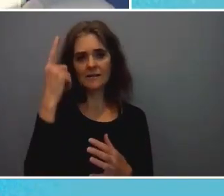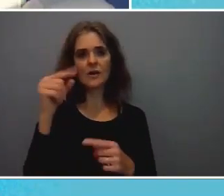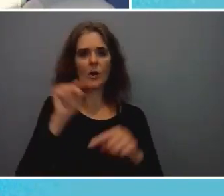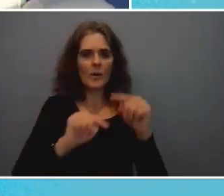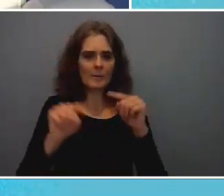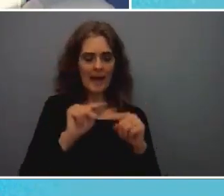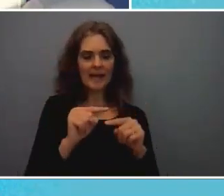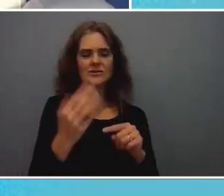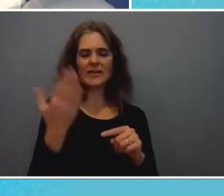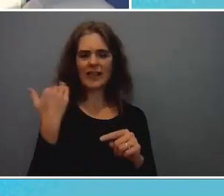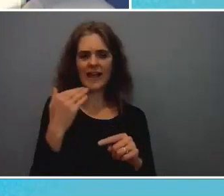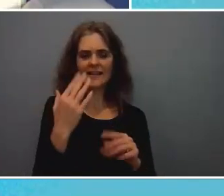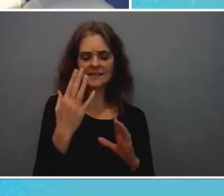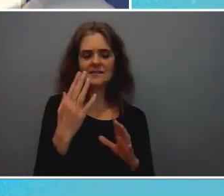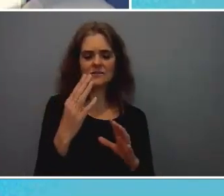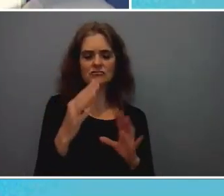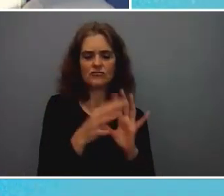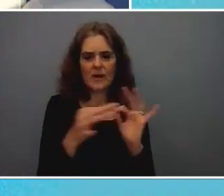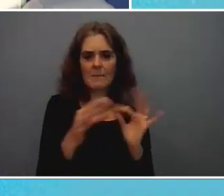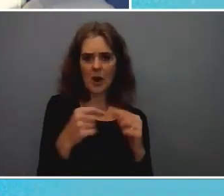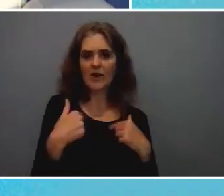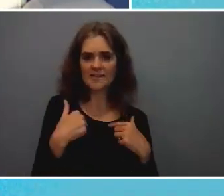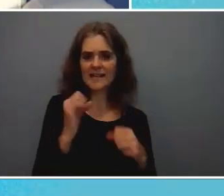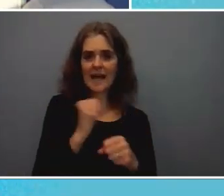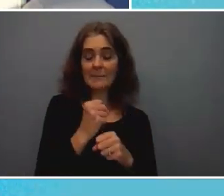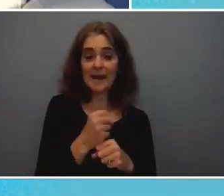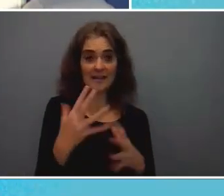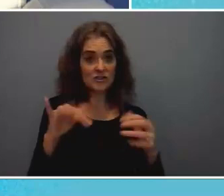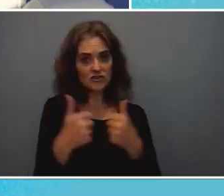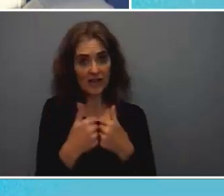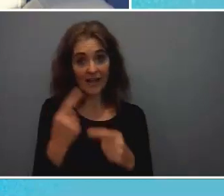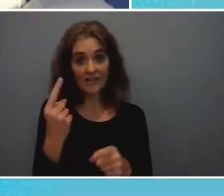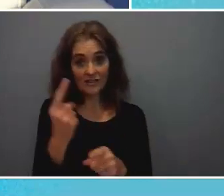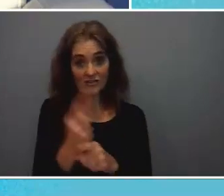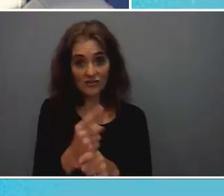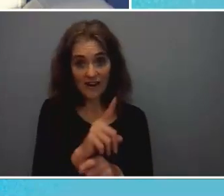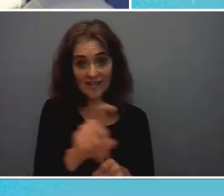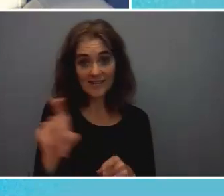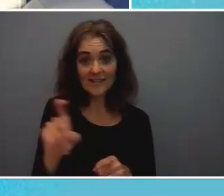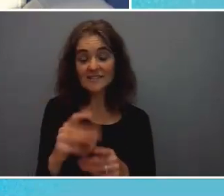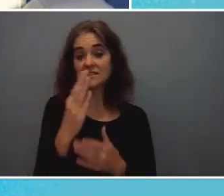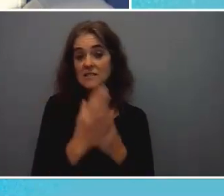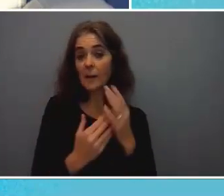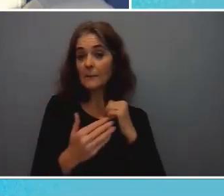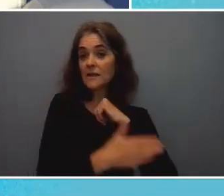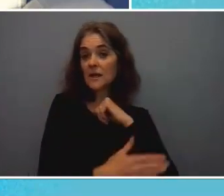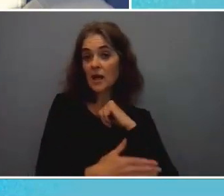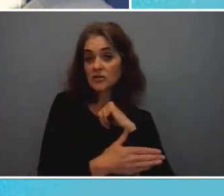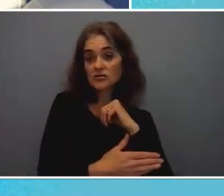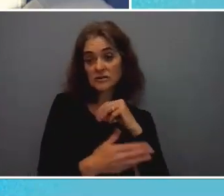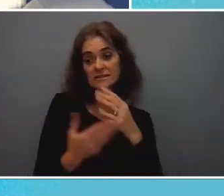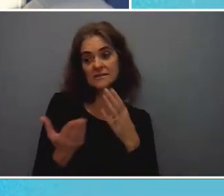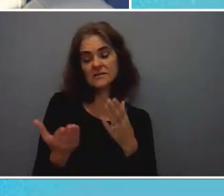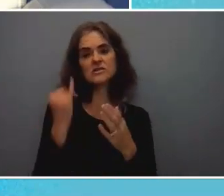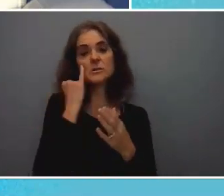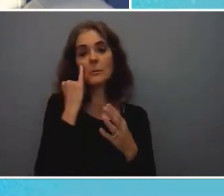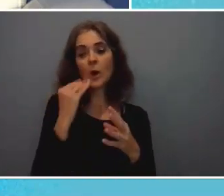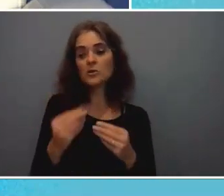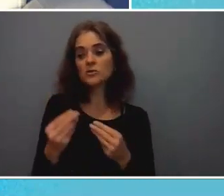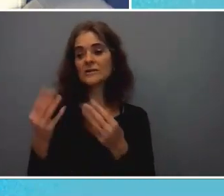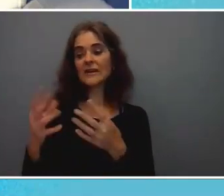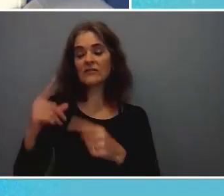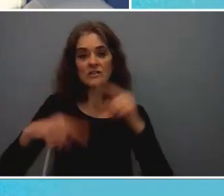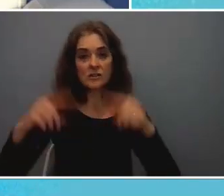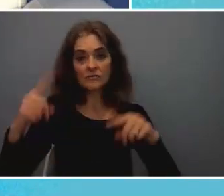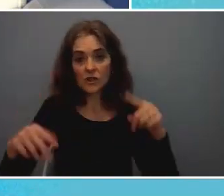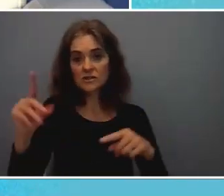i made that's a real challenge right if you consider what's what some countries might do with a very diverse set of data